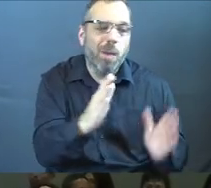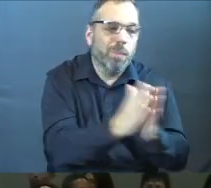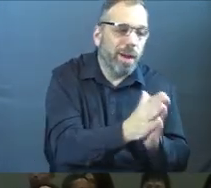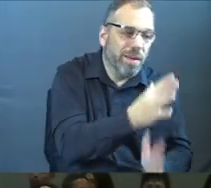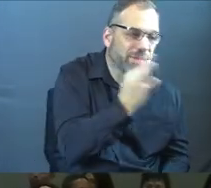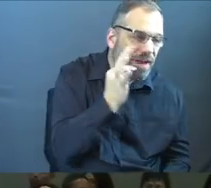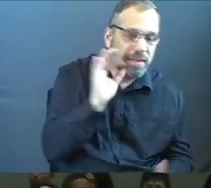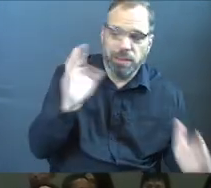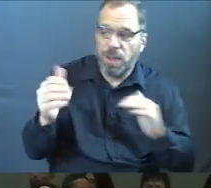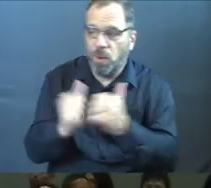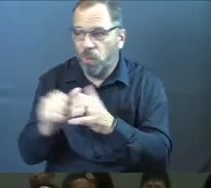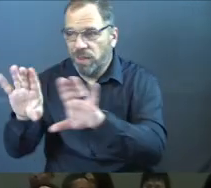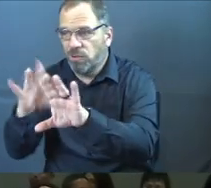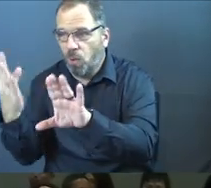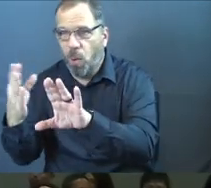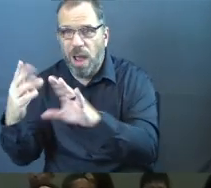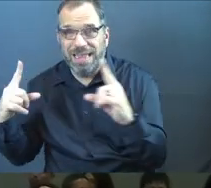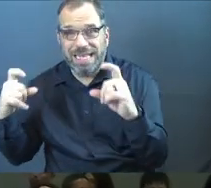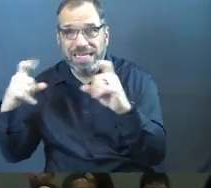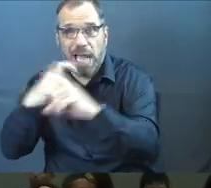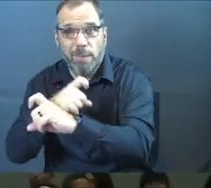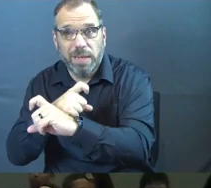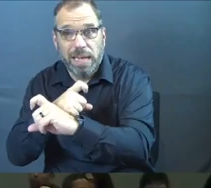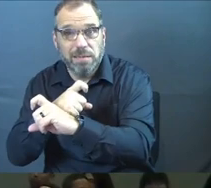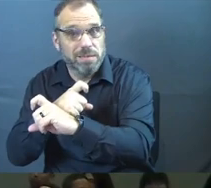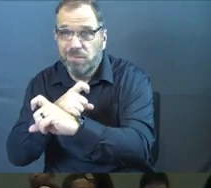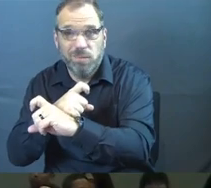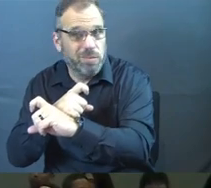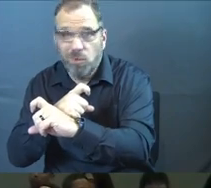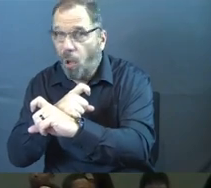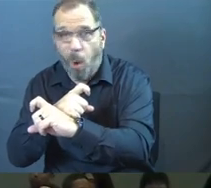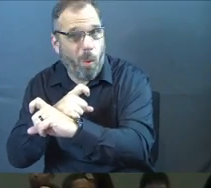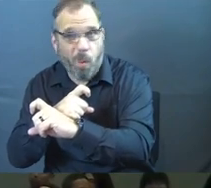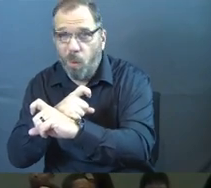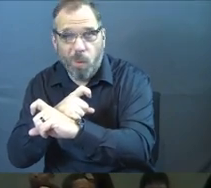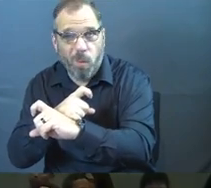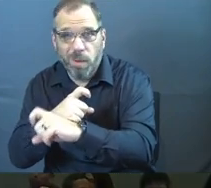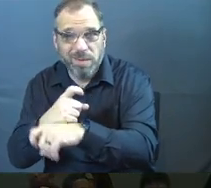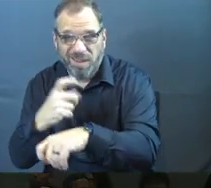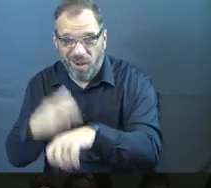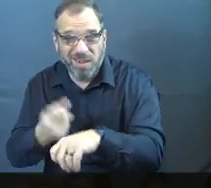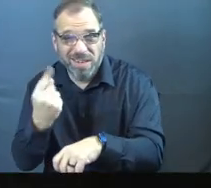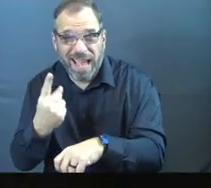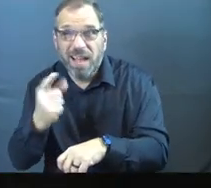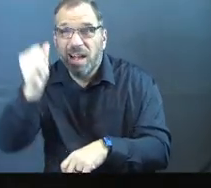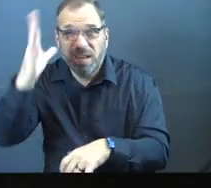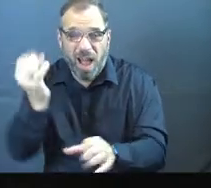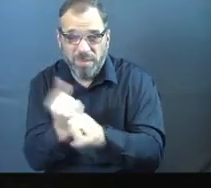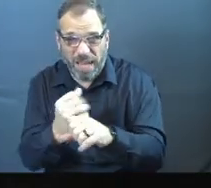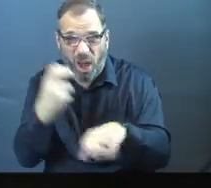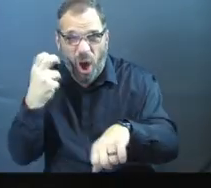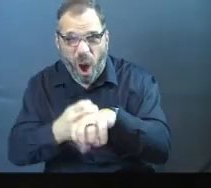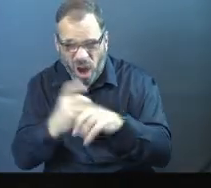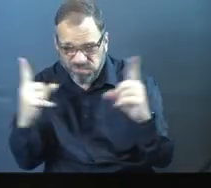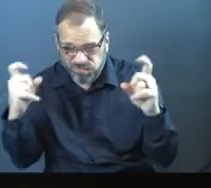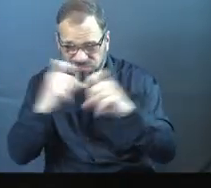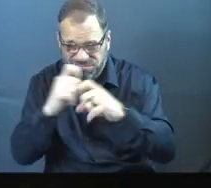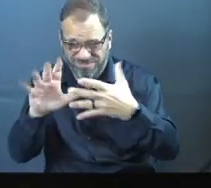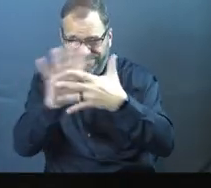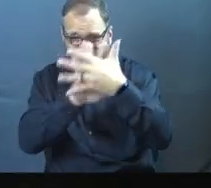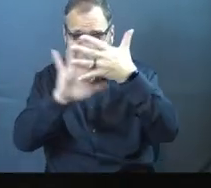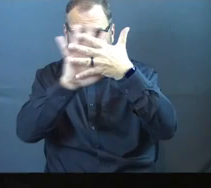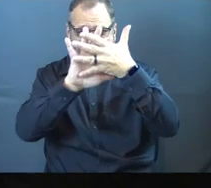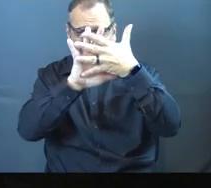fasting to the door to say that it's some complex, crazy thing that's going to be really hard for us to understand. I don't believe God wants to make things super hard on us in that